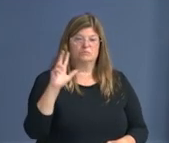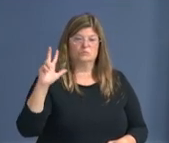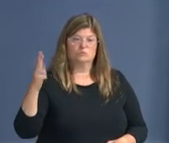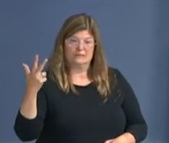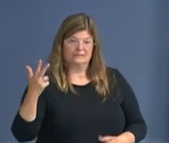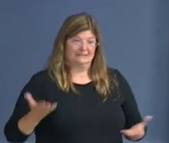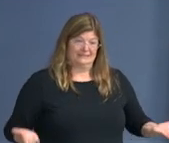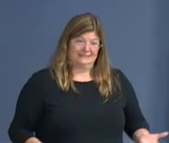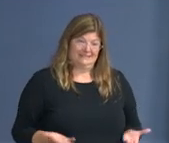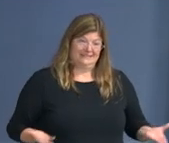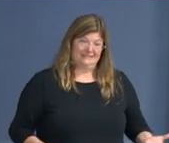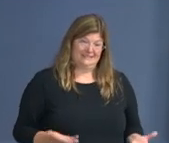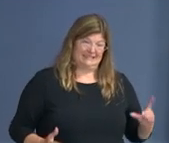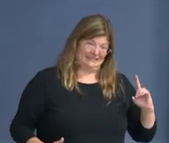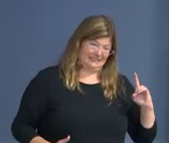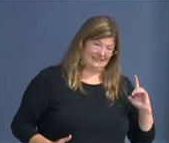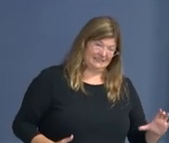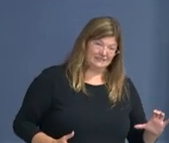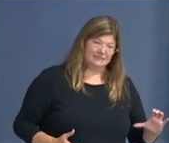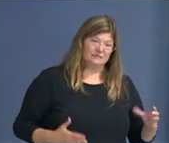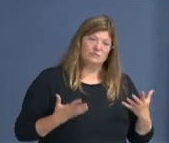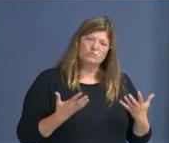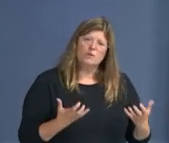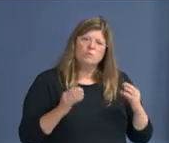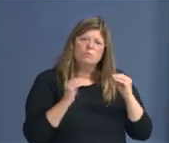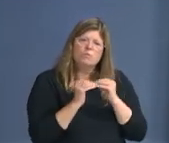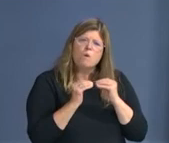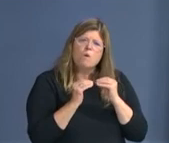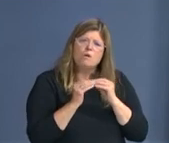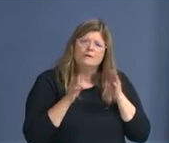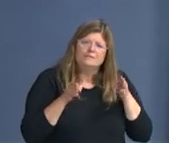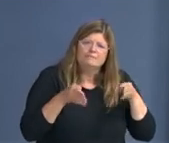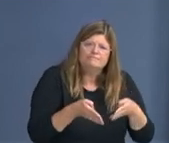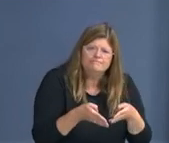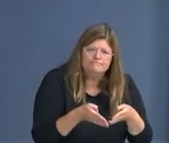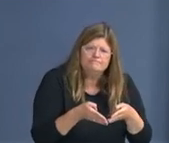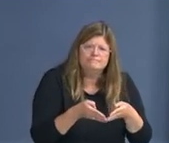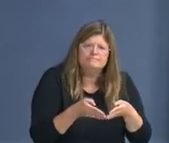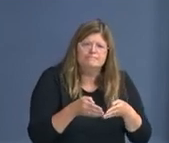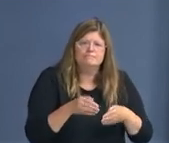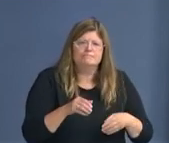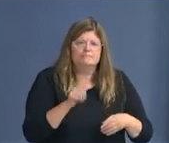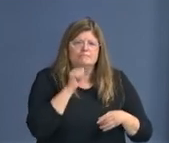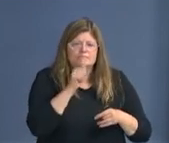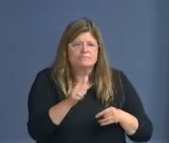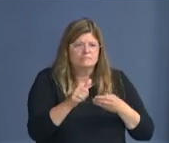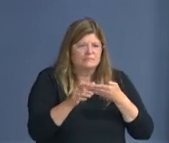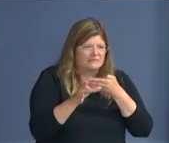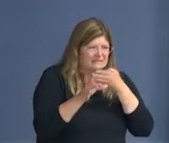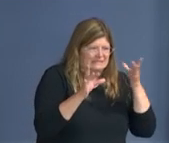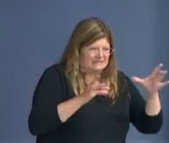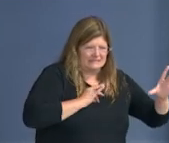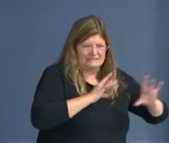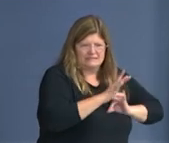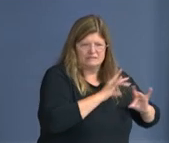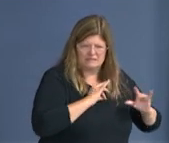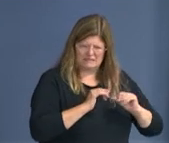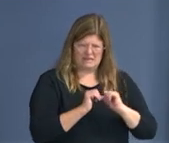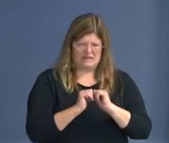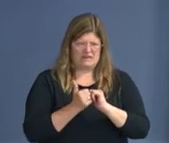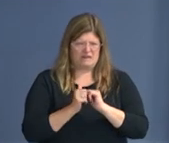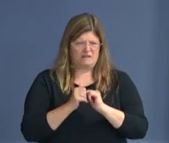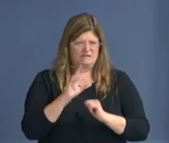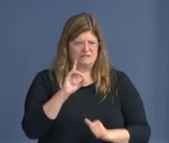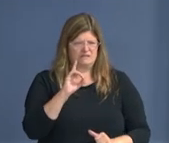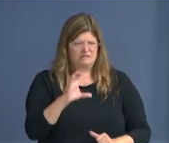sporadic, um, cases. So how does that affect DC if the region around us is entering, phase three? DC might not